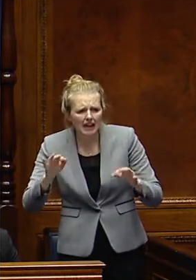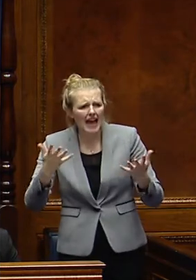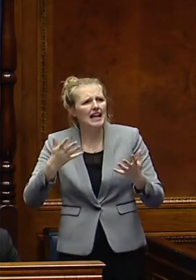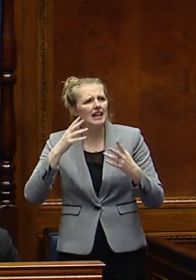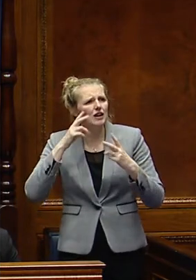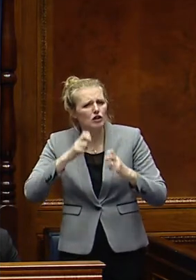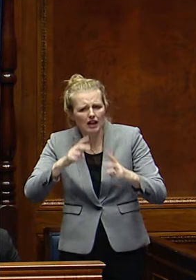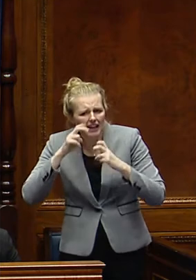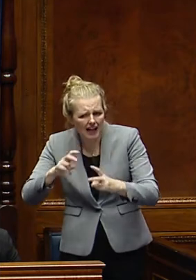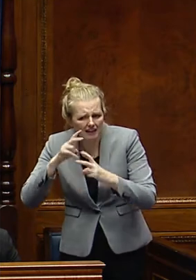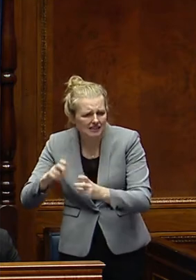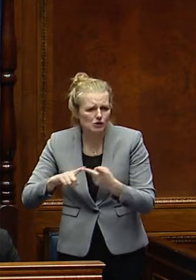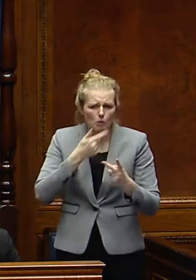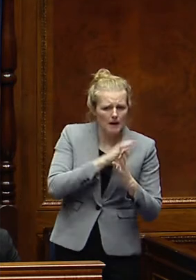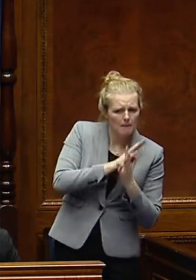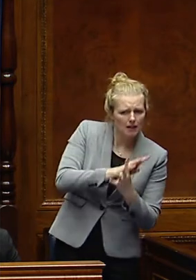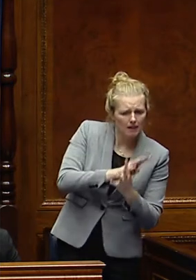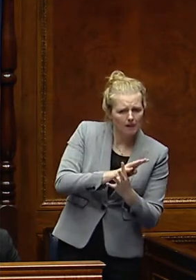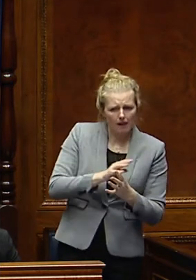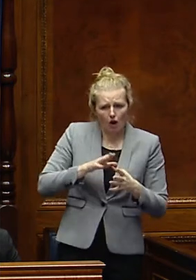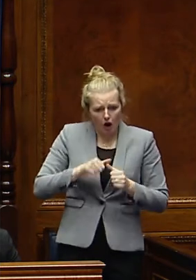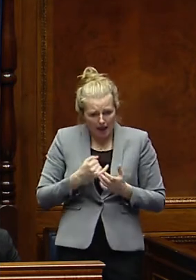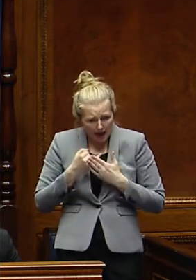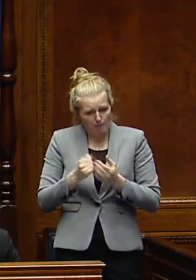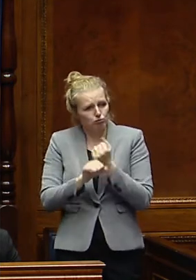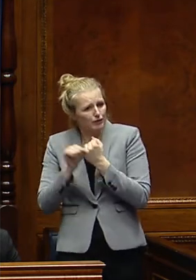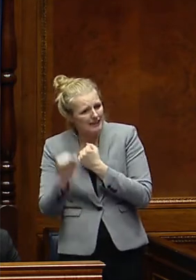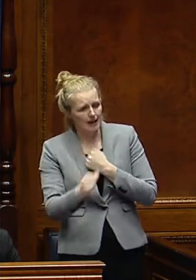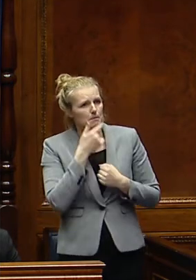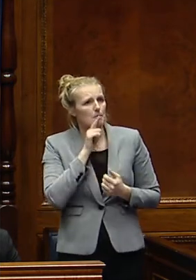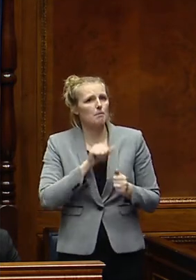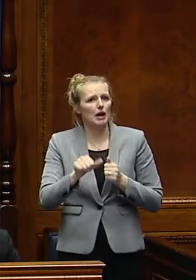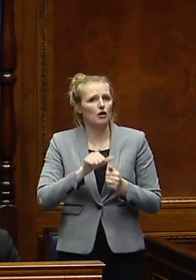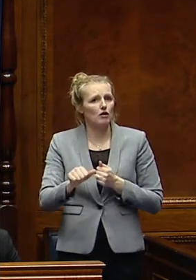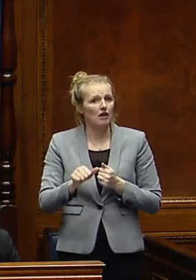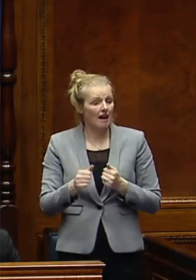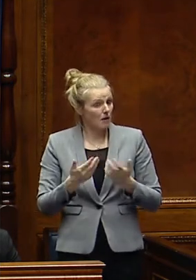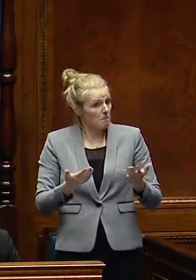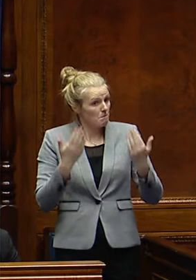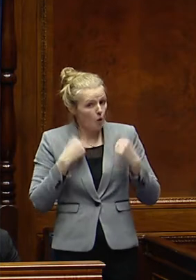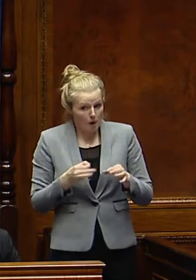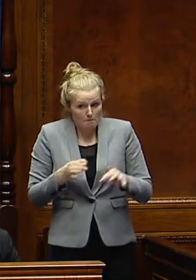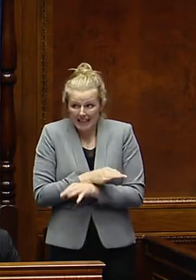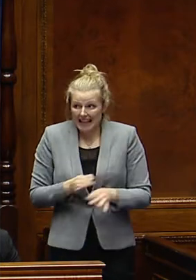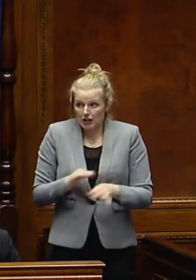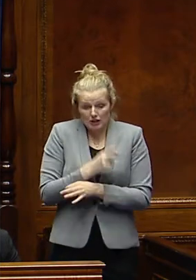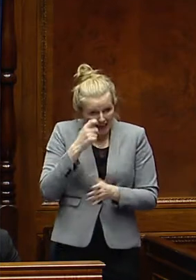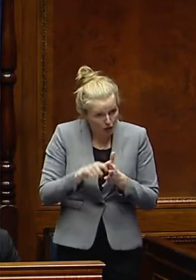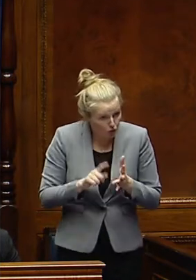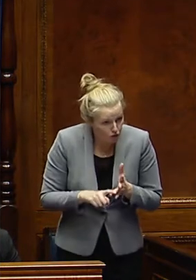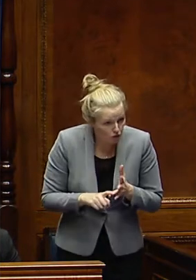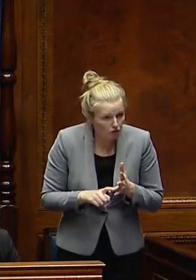those who go into those services. What more can we be doing to protect people? Are there further mitigations that we can be looking at? Are there